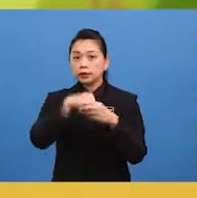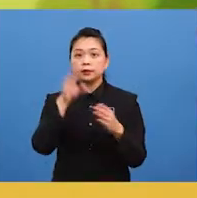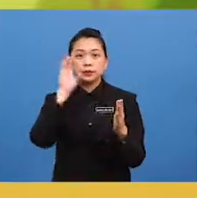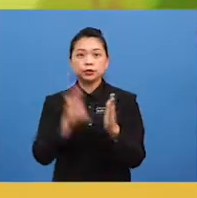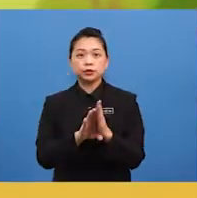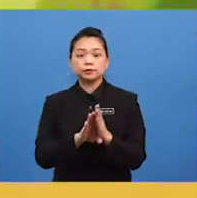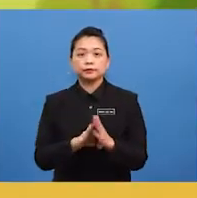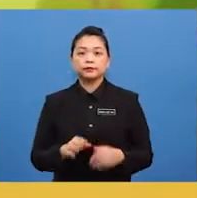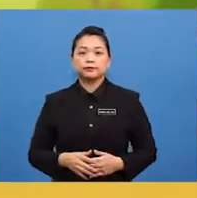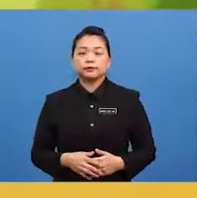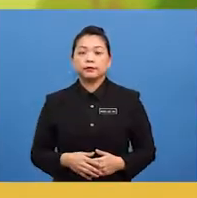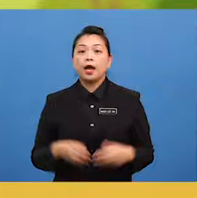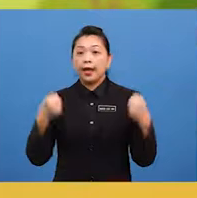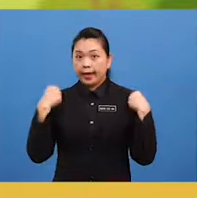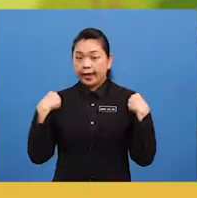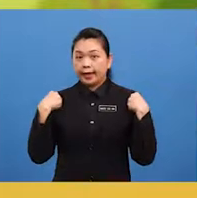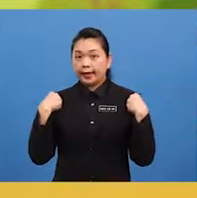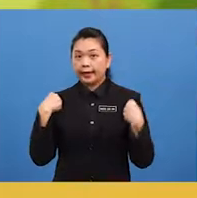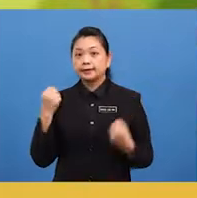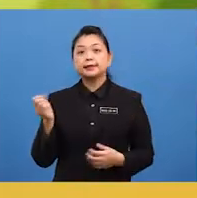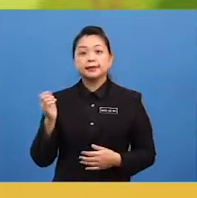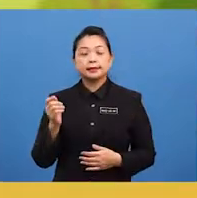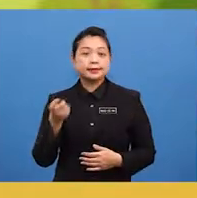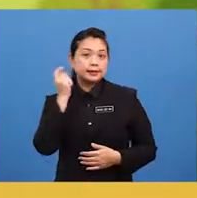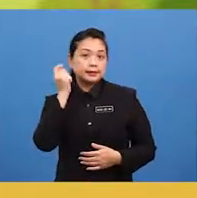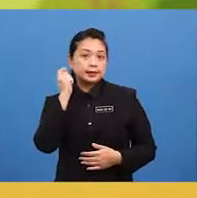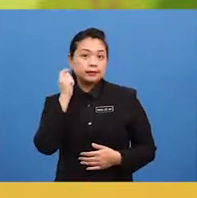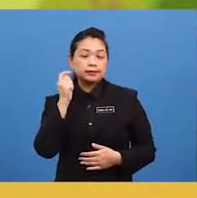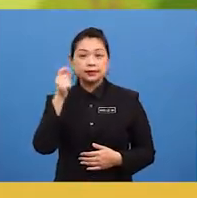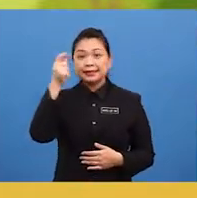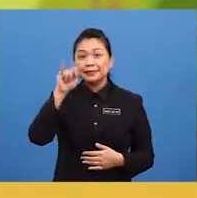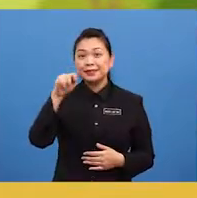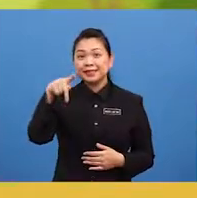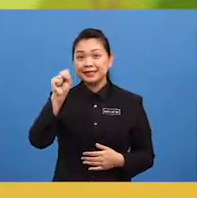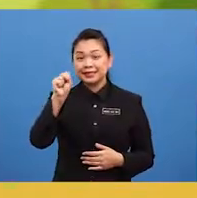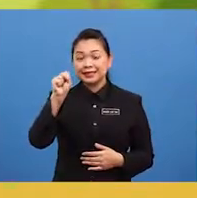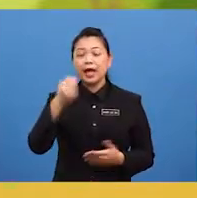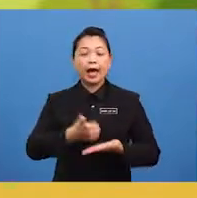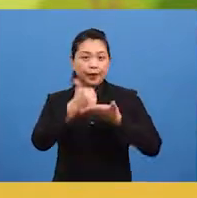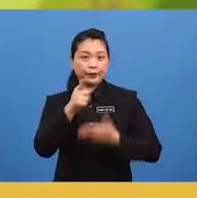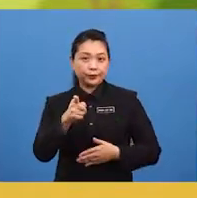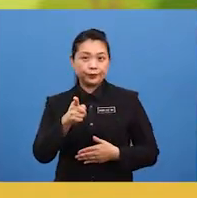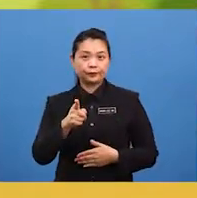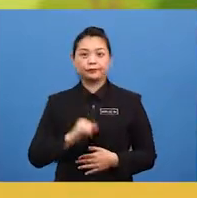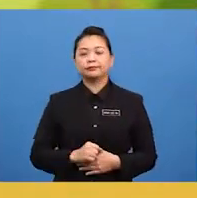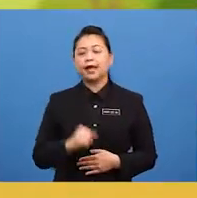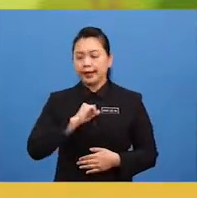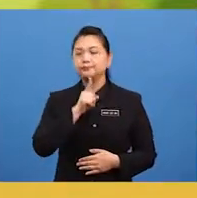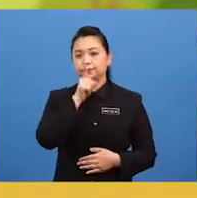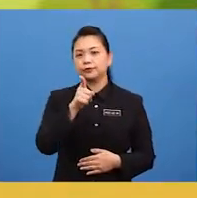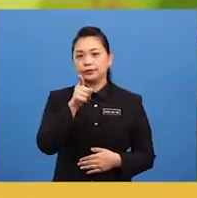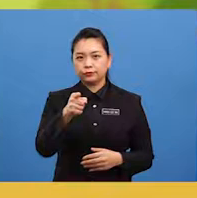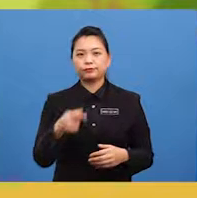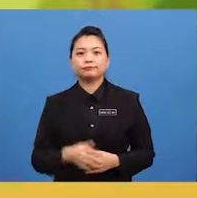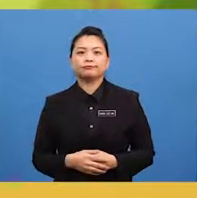has these tips helped you so far? I certainly hope so